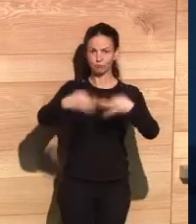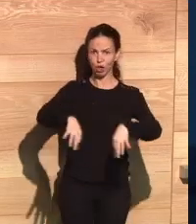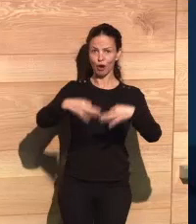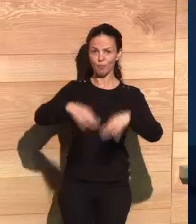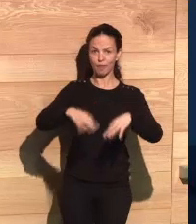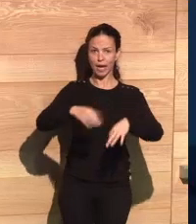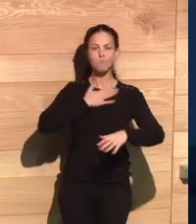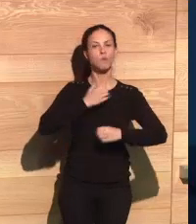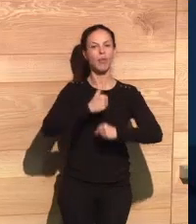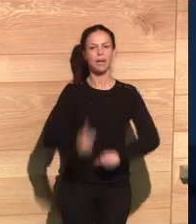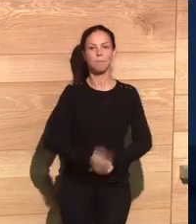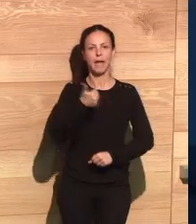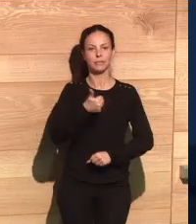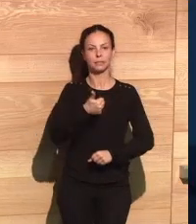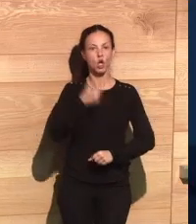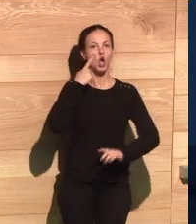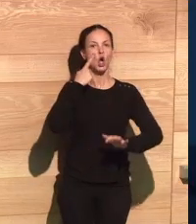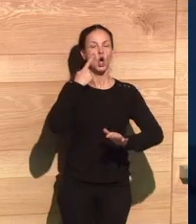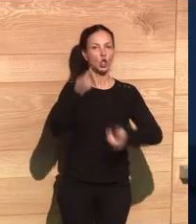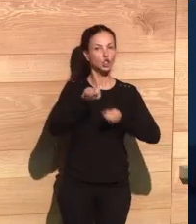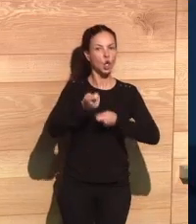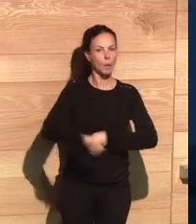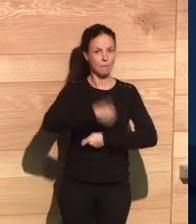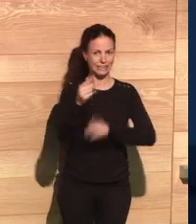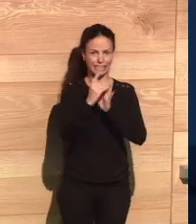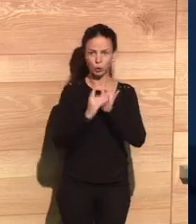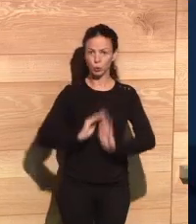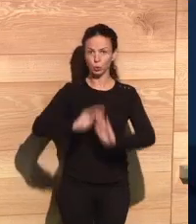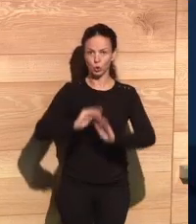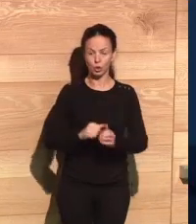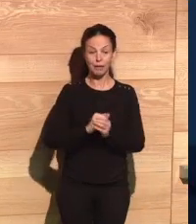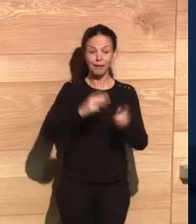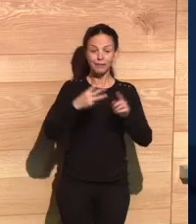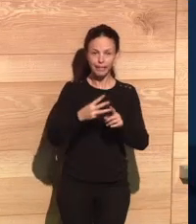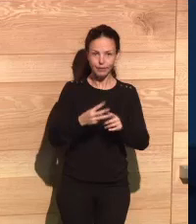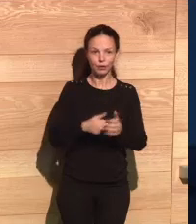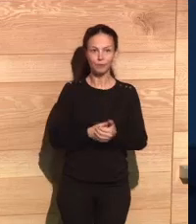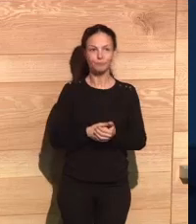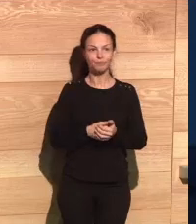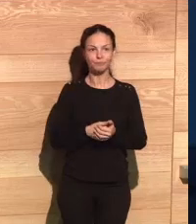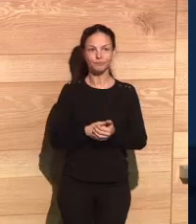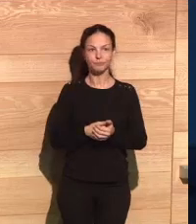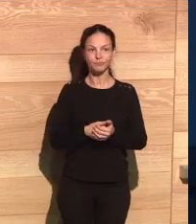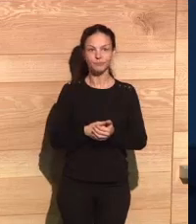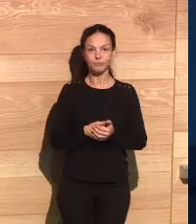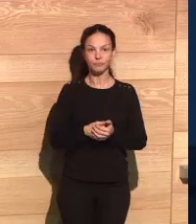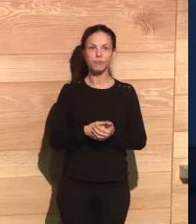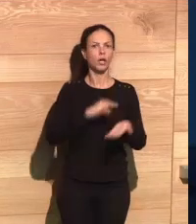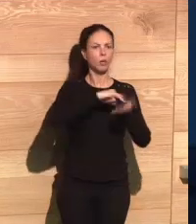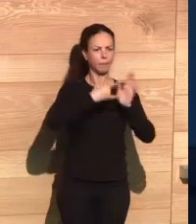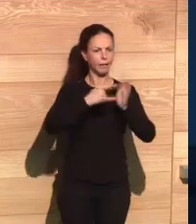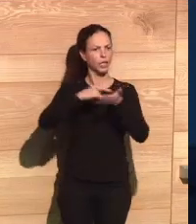to empower the regular citizen, your regular neighbor, to have more power on data